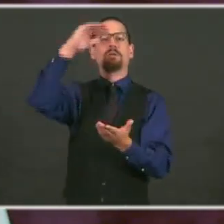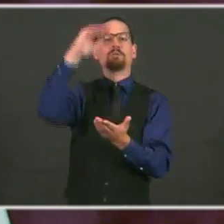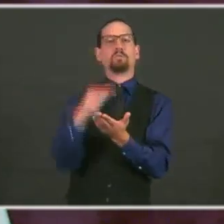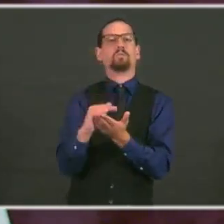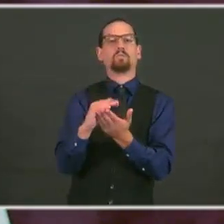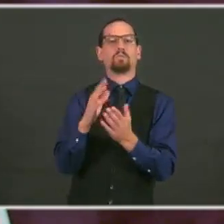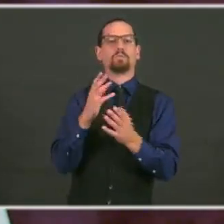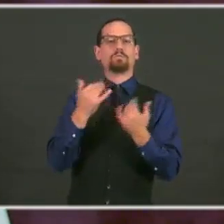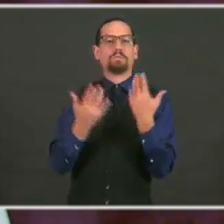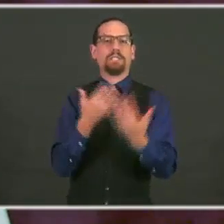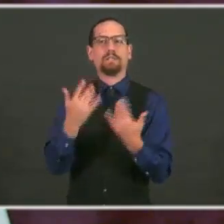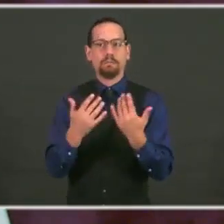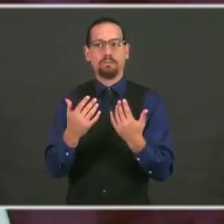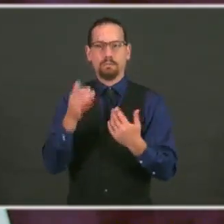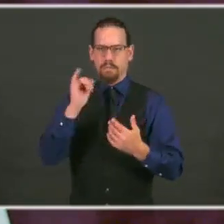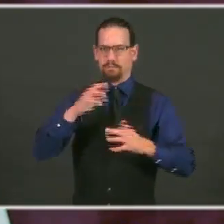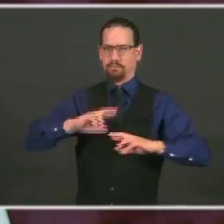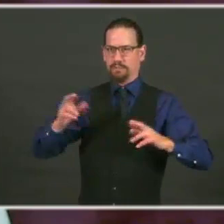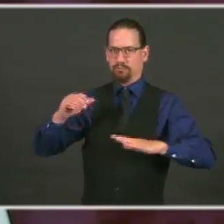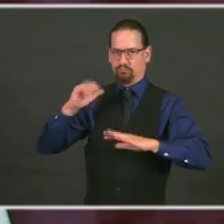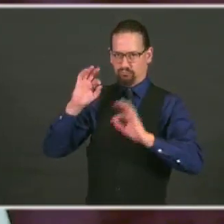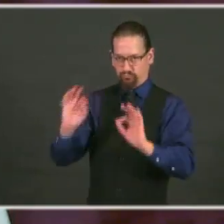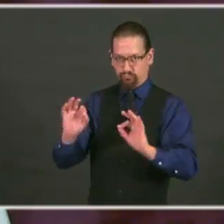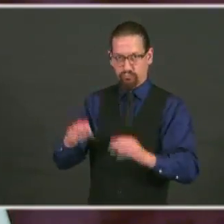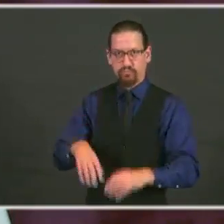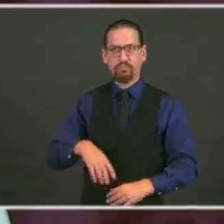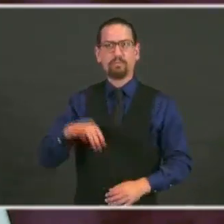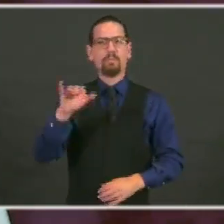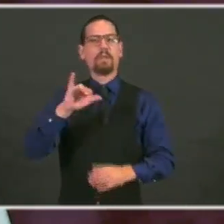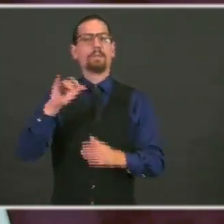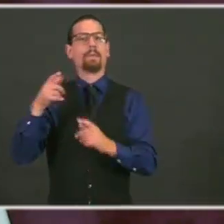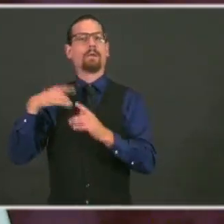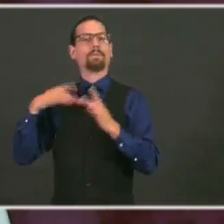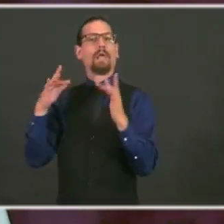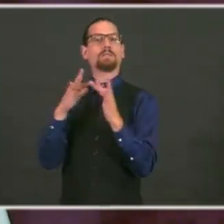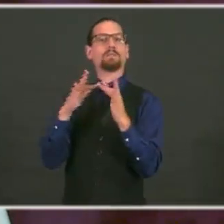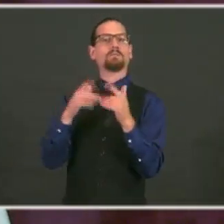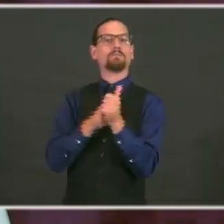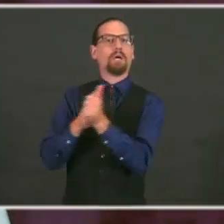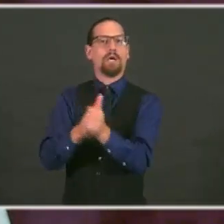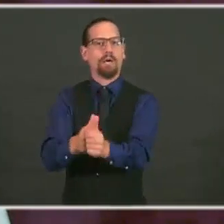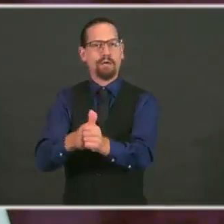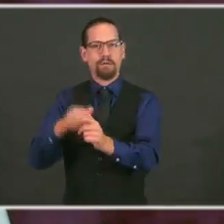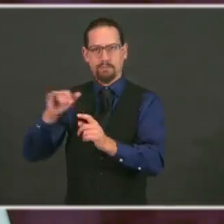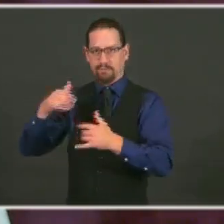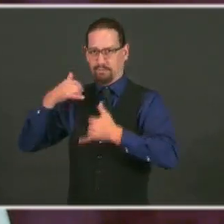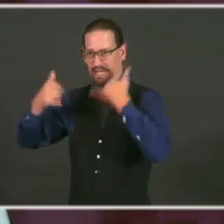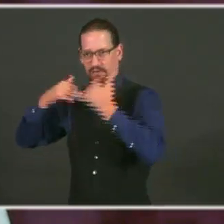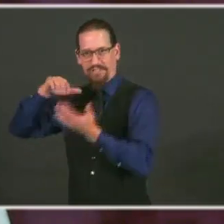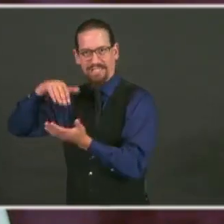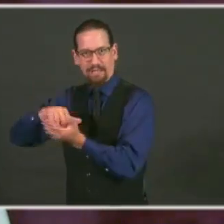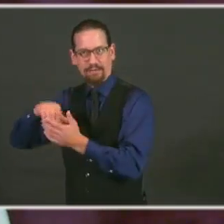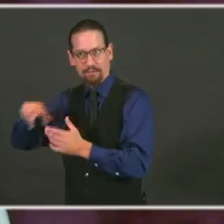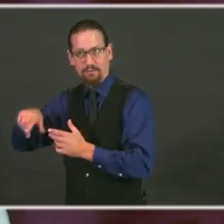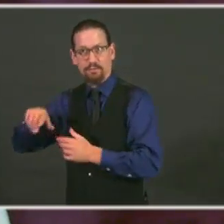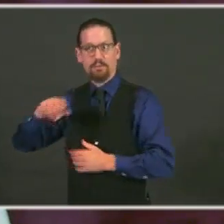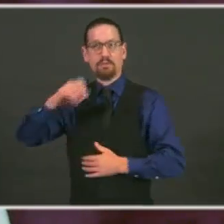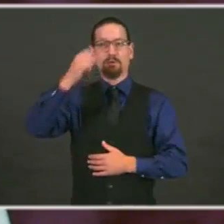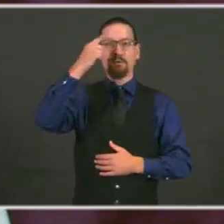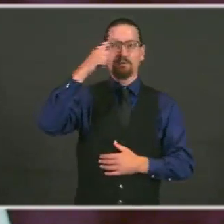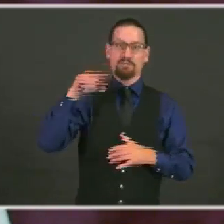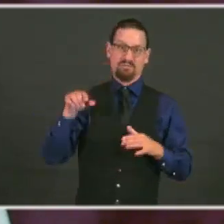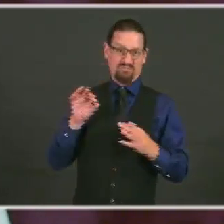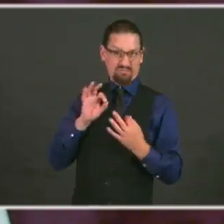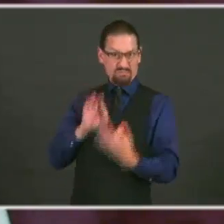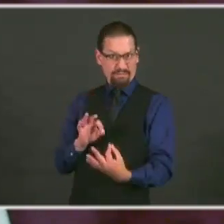trace and deal with problems as they arise. We are far from perfect. We are three days into a